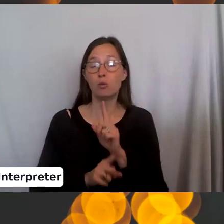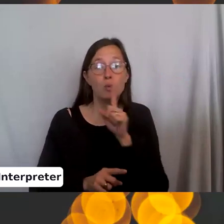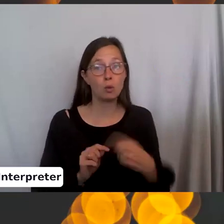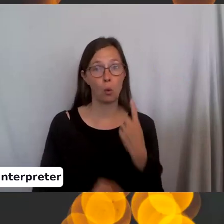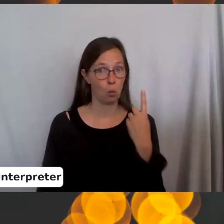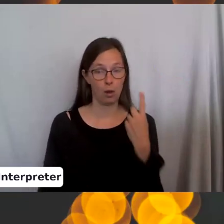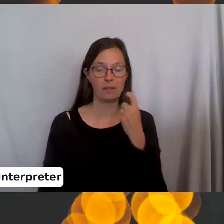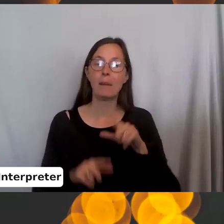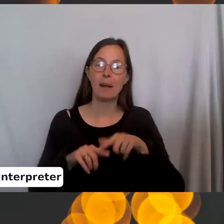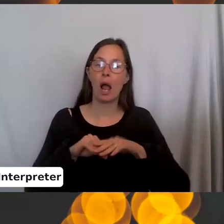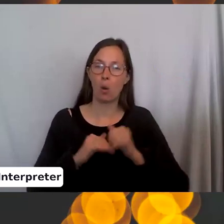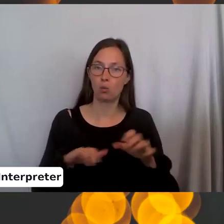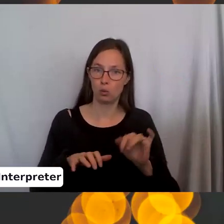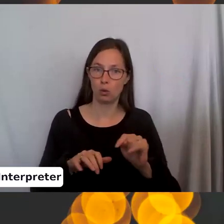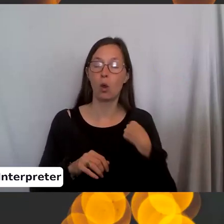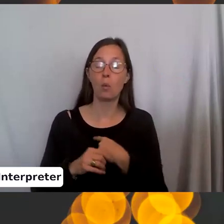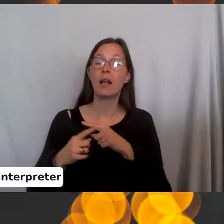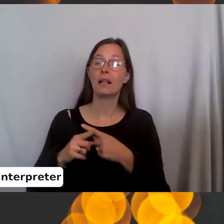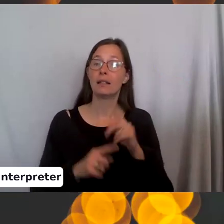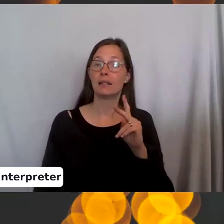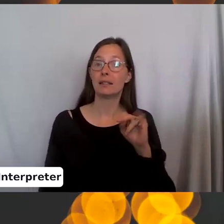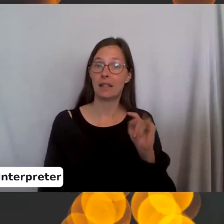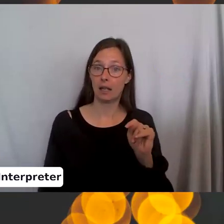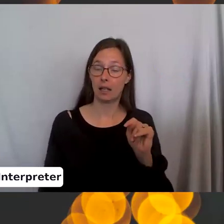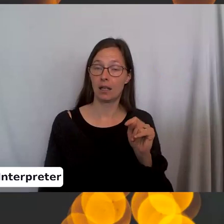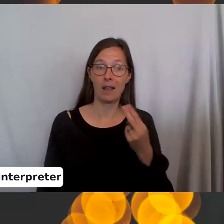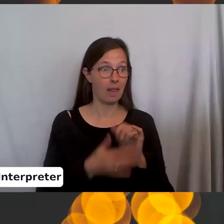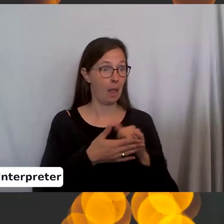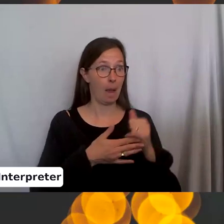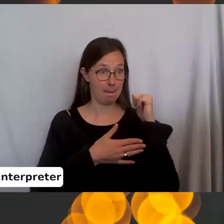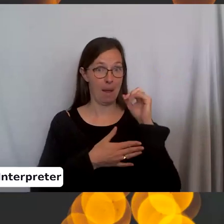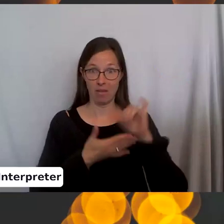the back of the knit is a purl stitch.